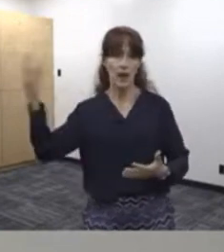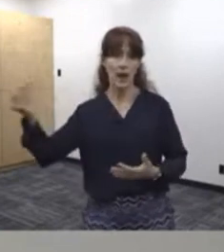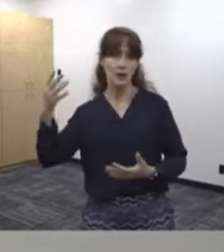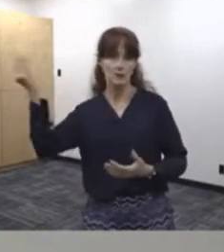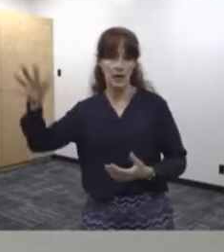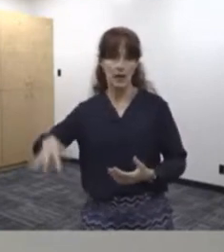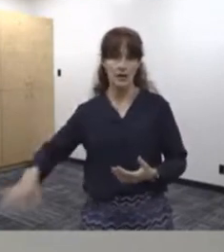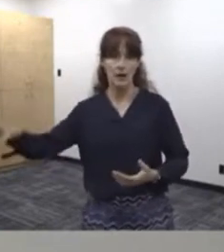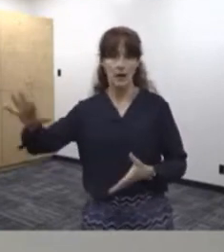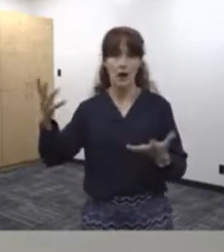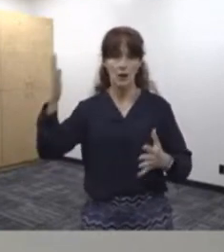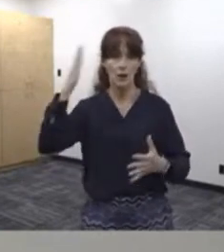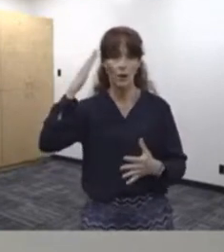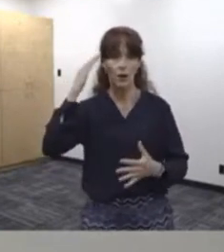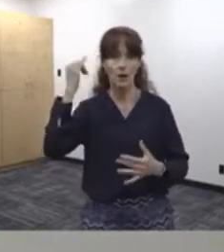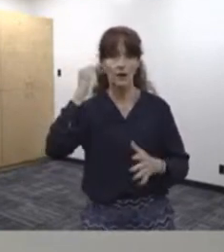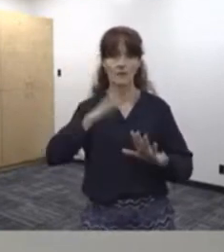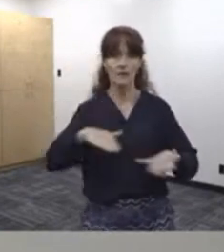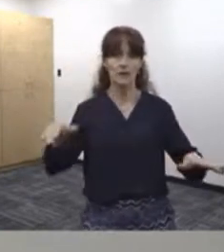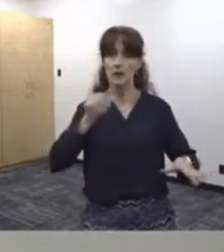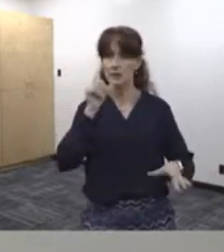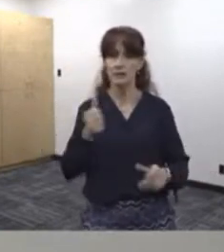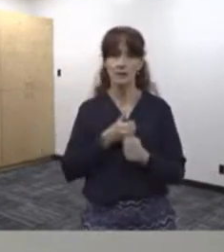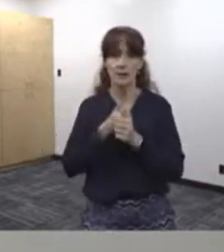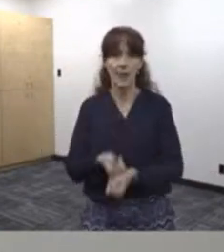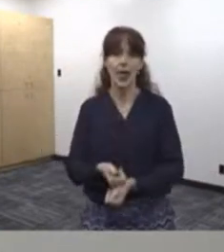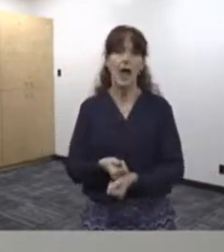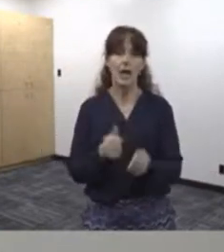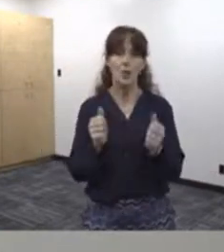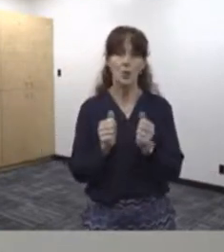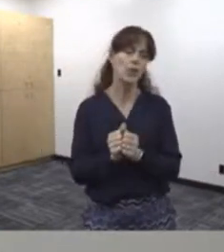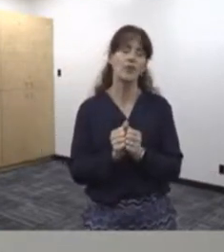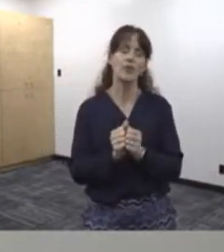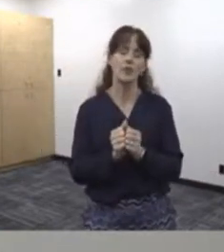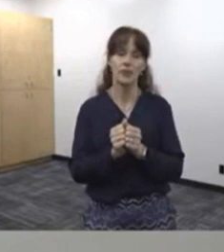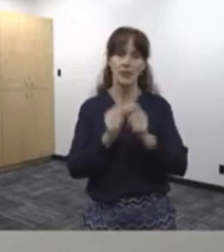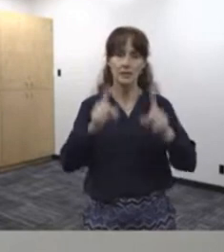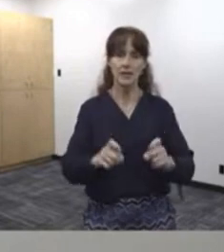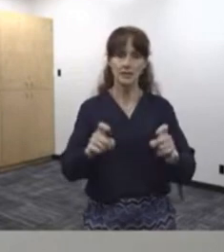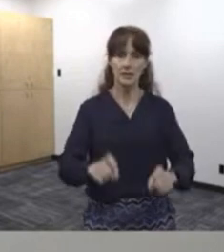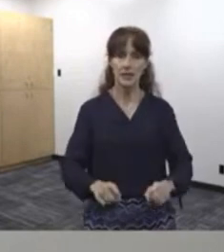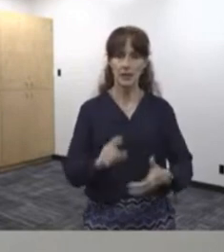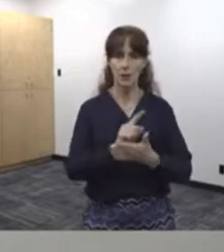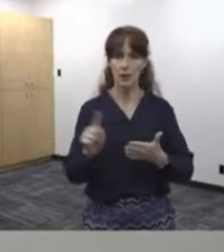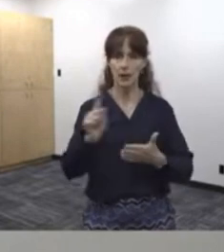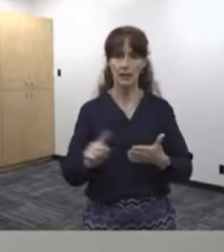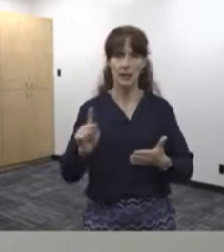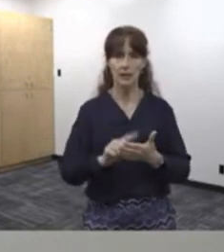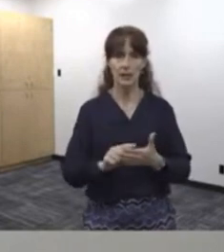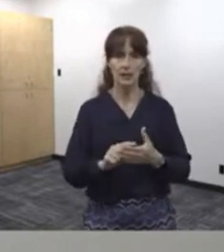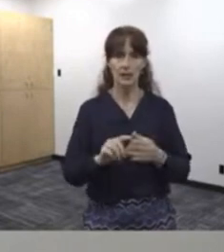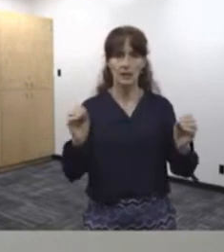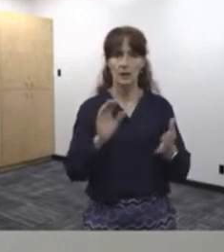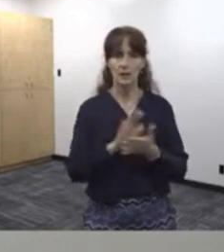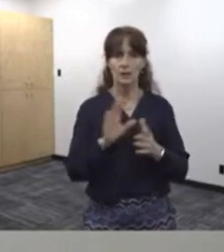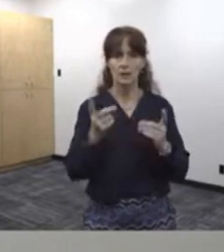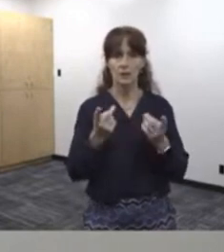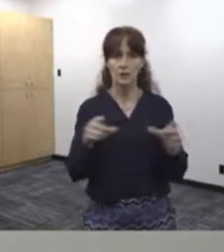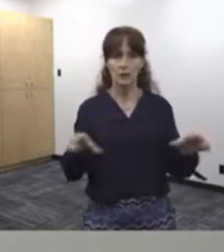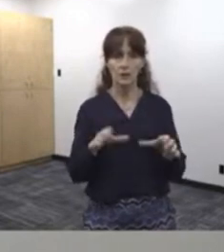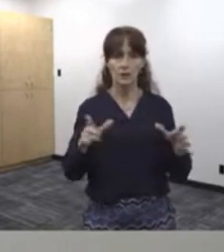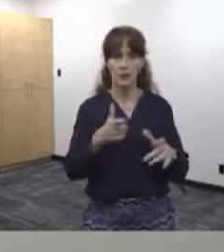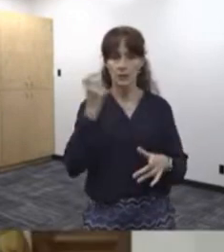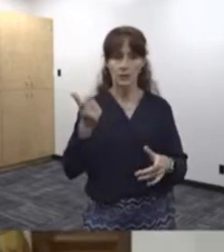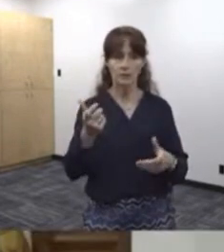right now already is aware that if a child does not comply with the with the testing weekly, that there's nothing that the school district can do